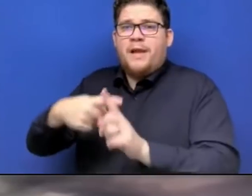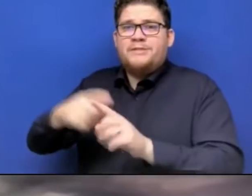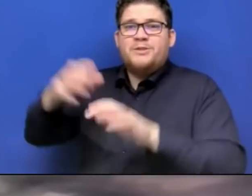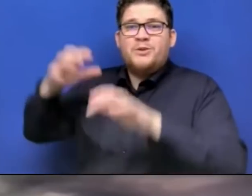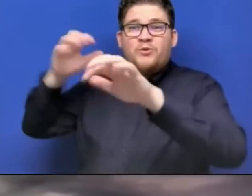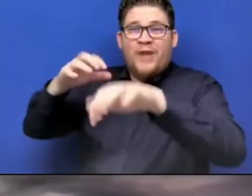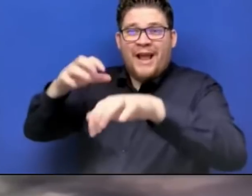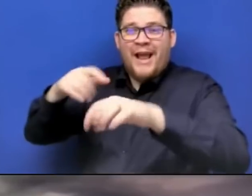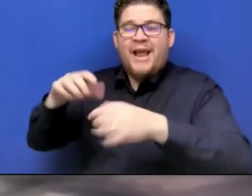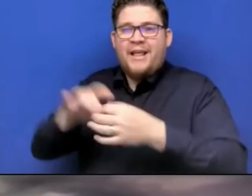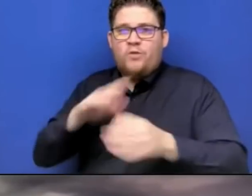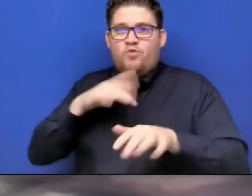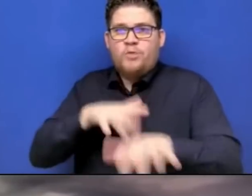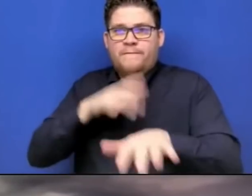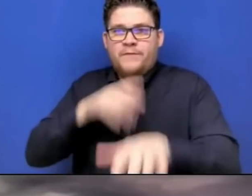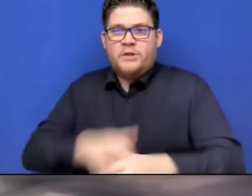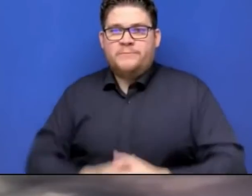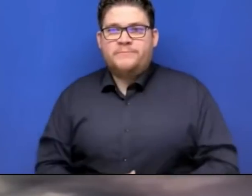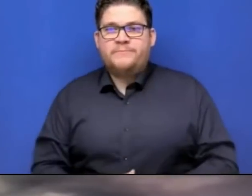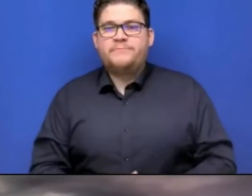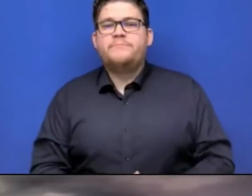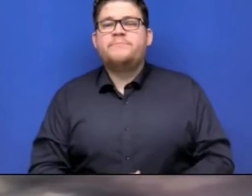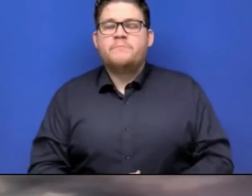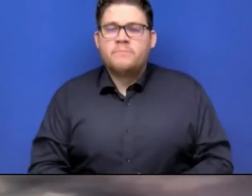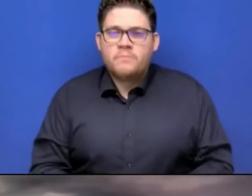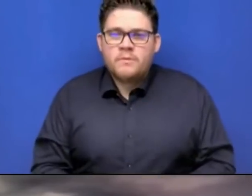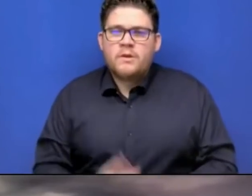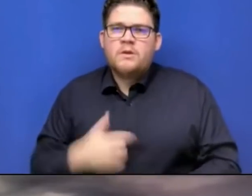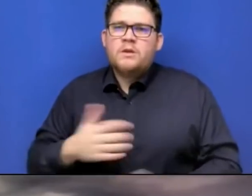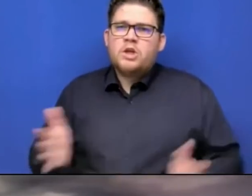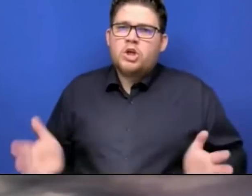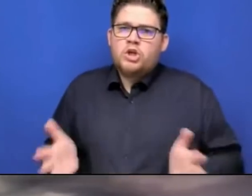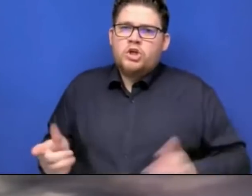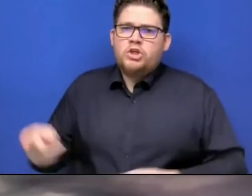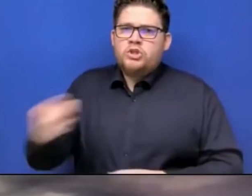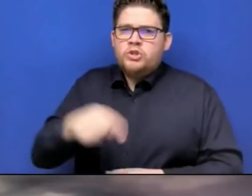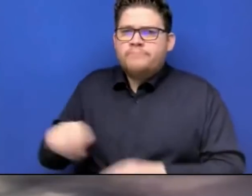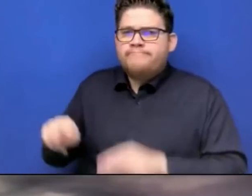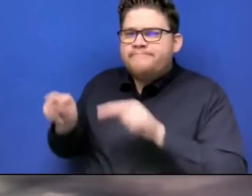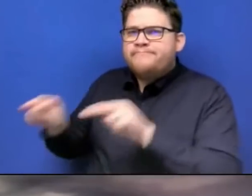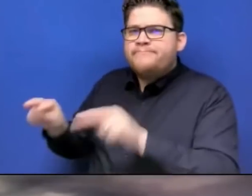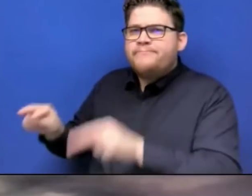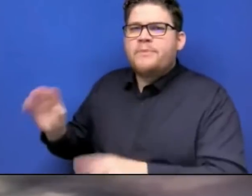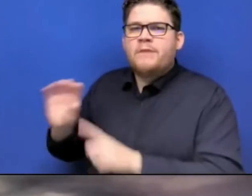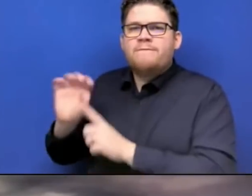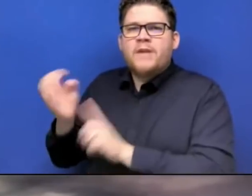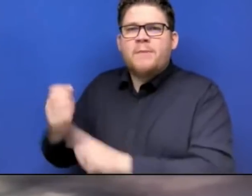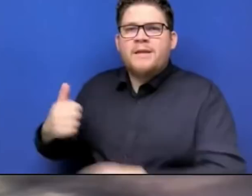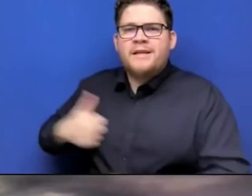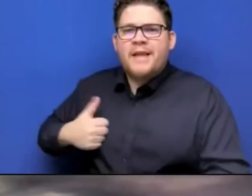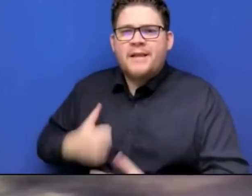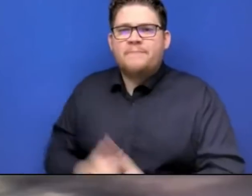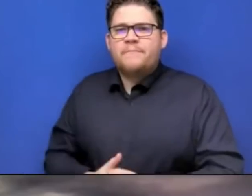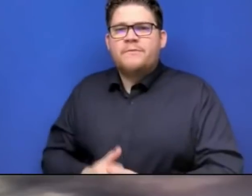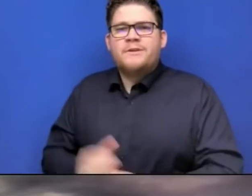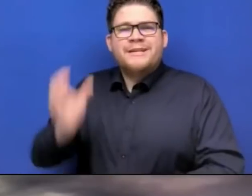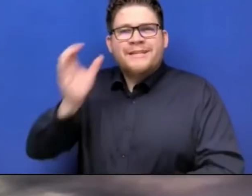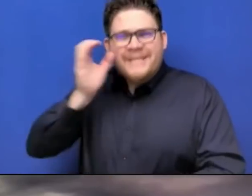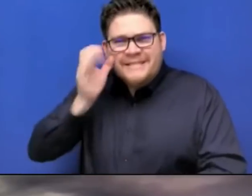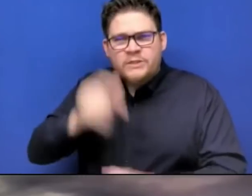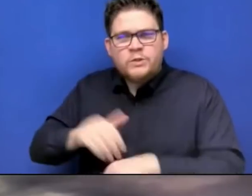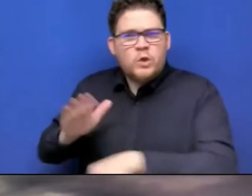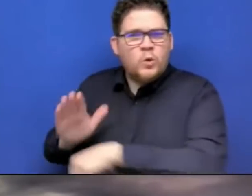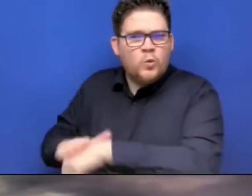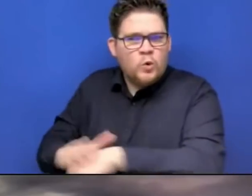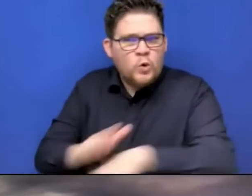we urge everybody to follow the forecast, listen to the warnings, listen to the authorities